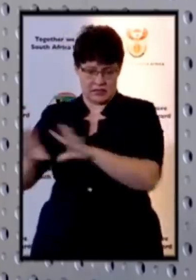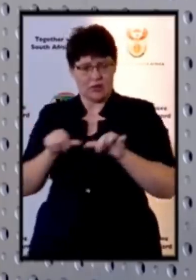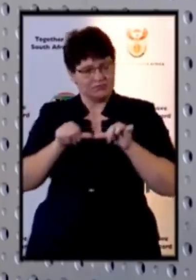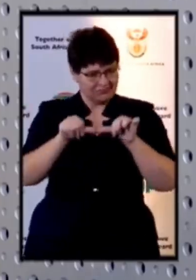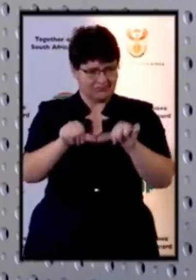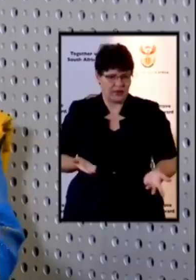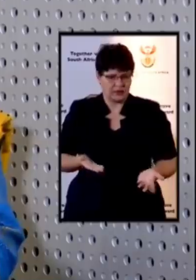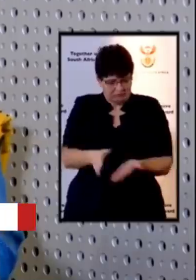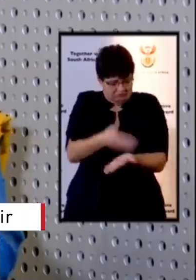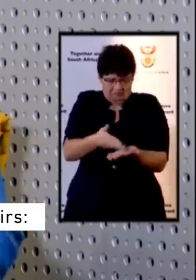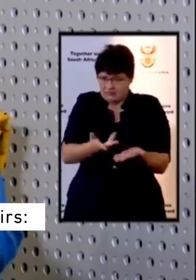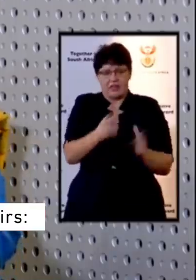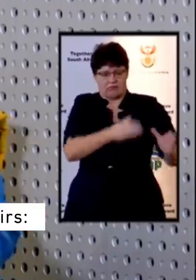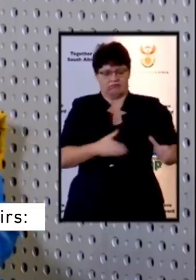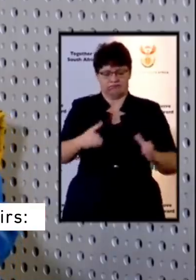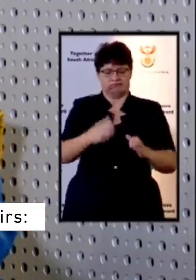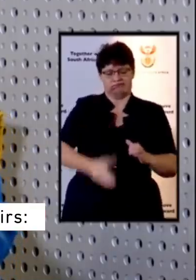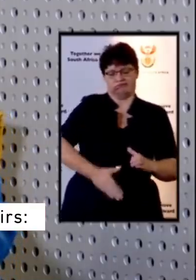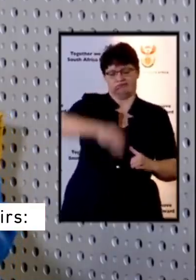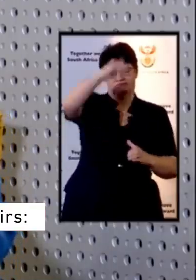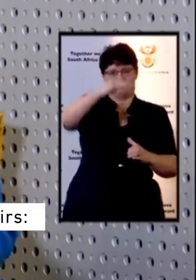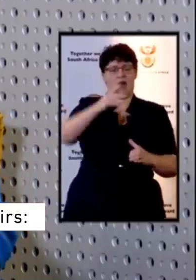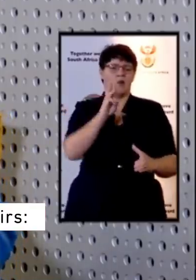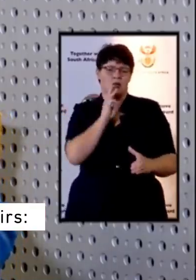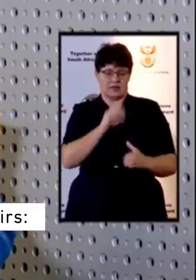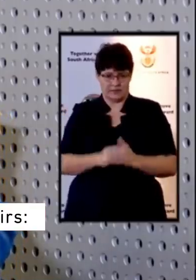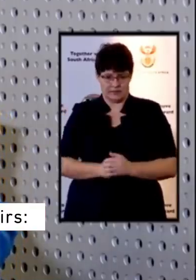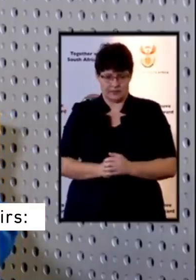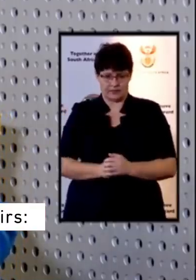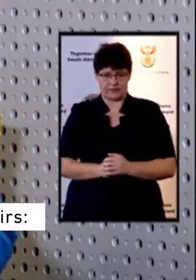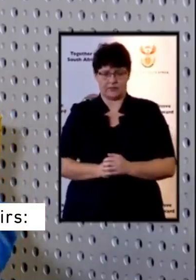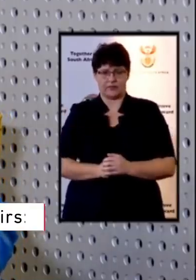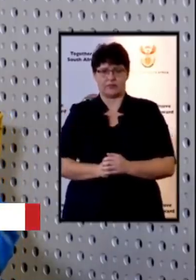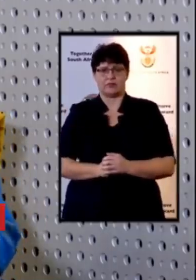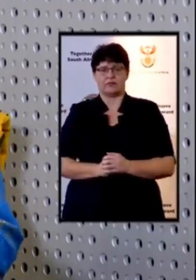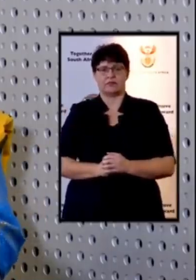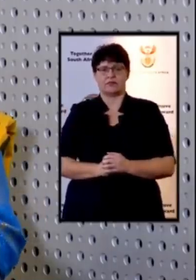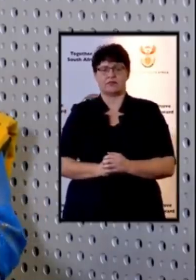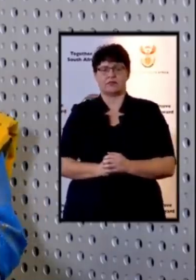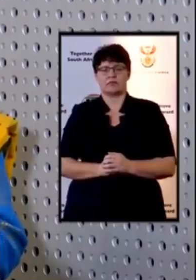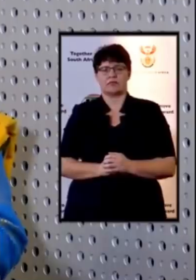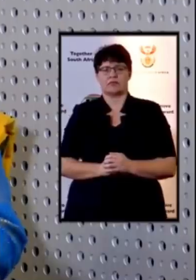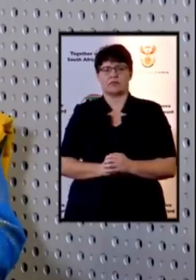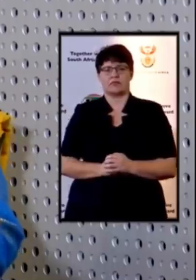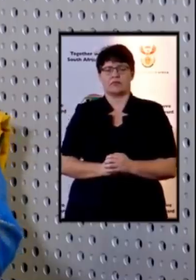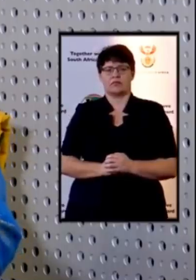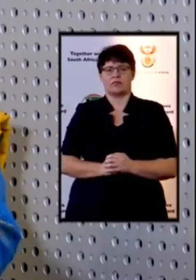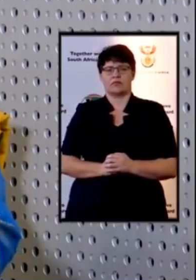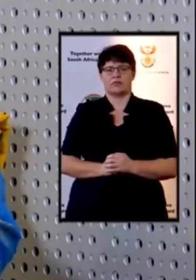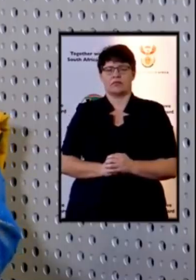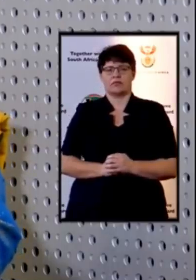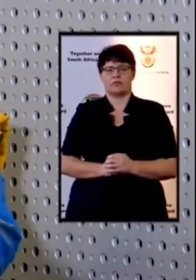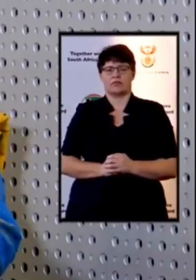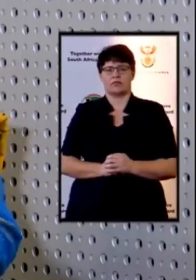are done and also vehicles that are used by people who are